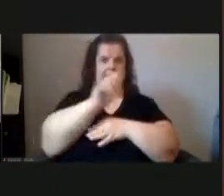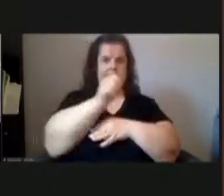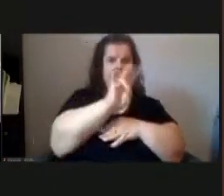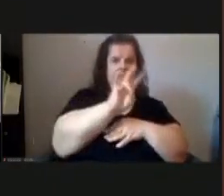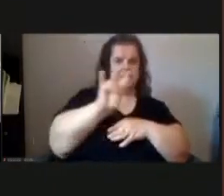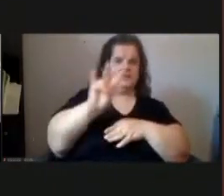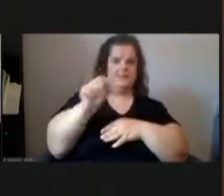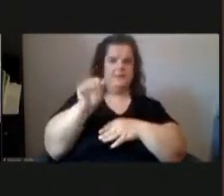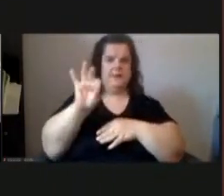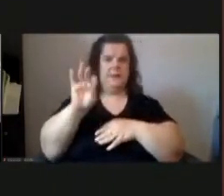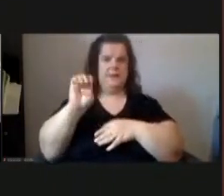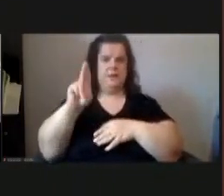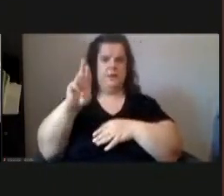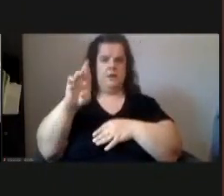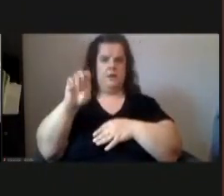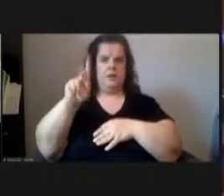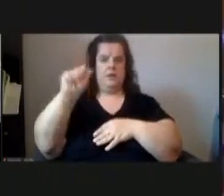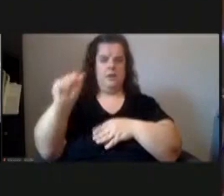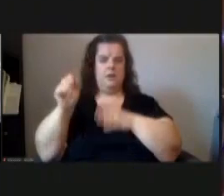719 eureka street